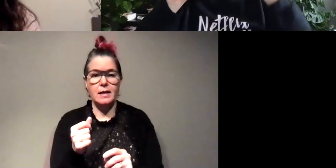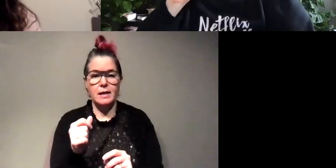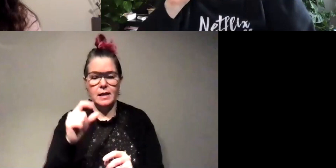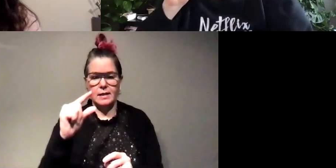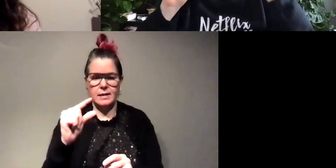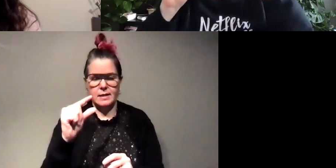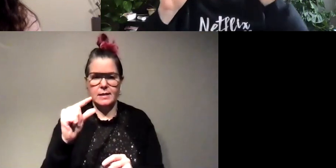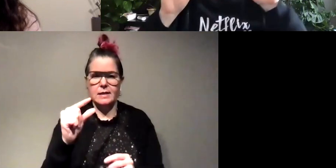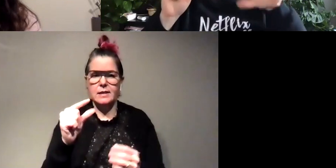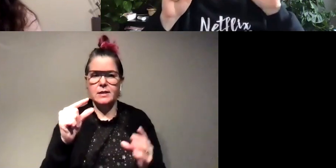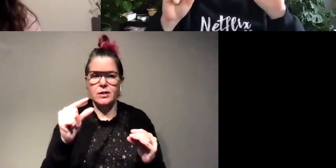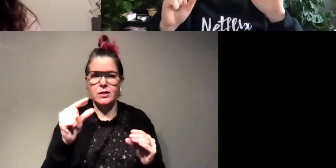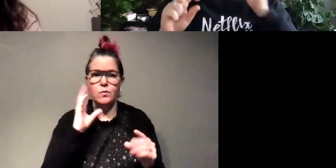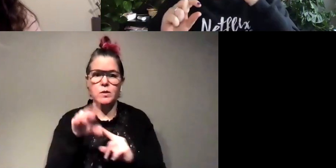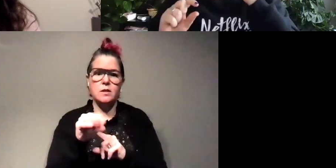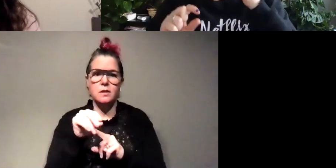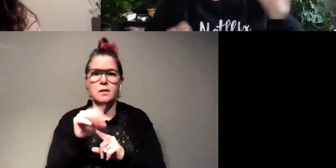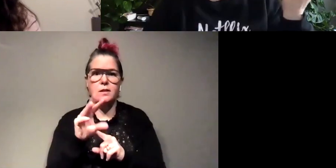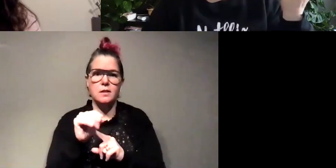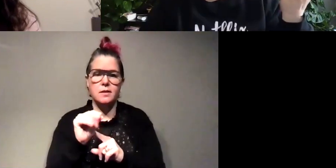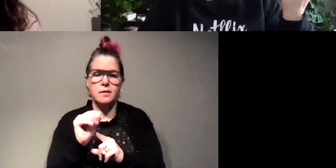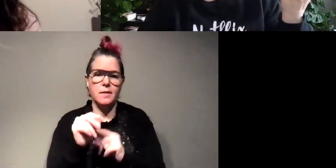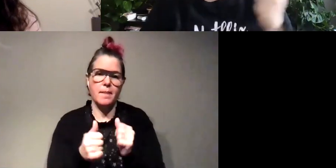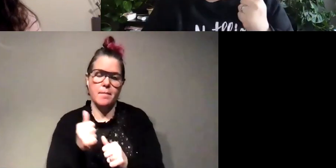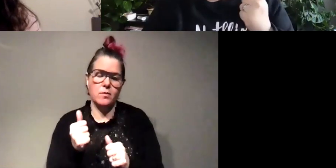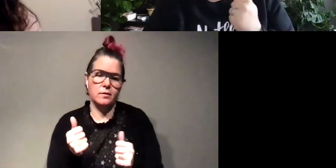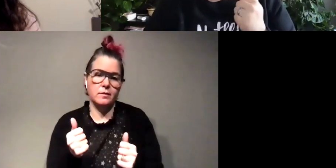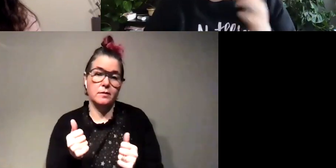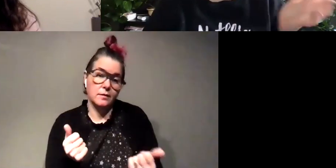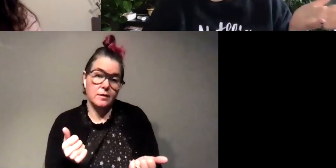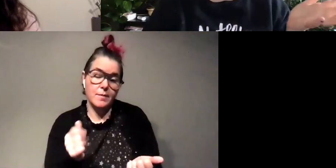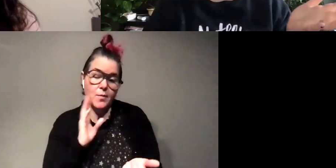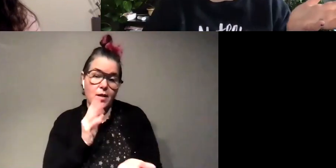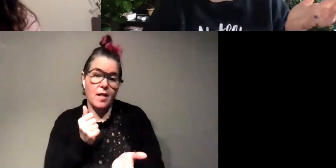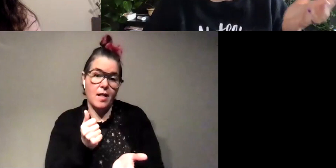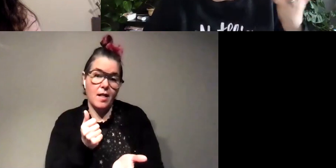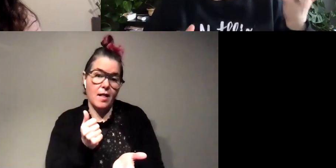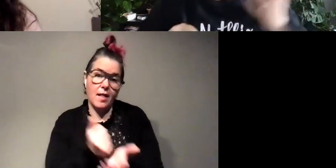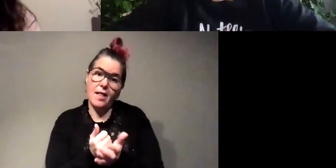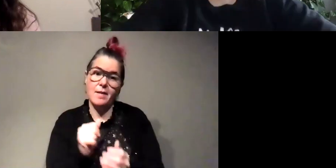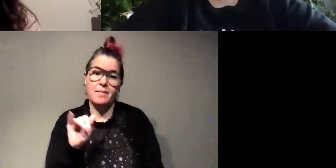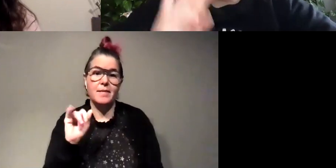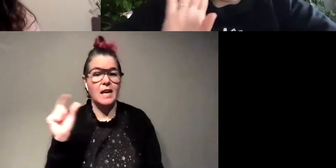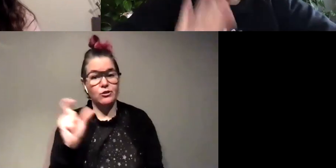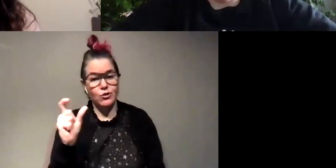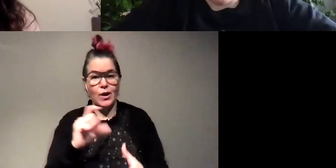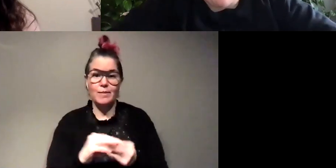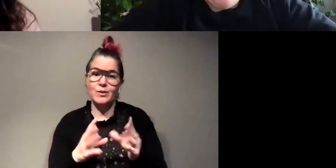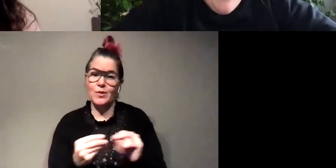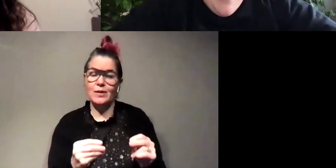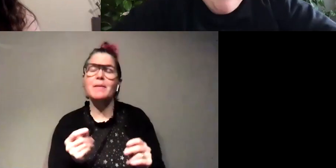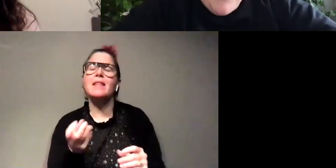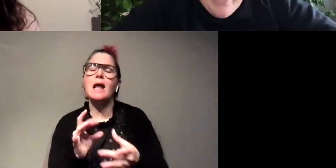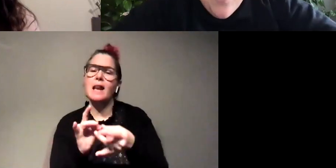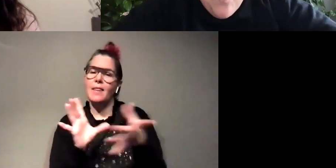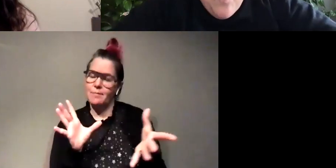and that's what they like are flashing the most which is useful for instagram stories then i let them go don't hurt them